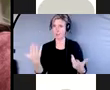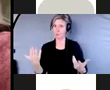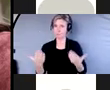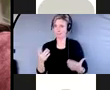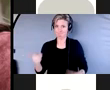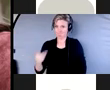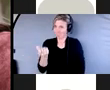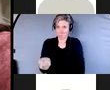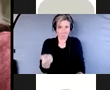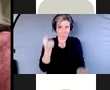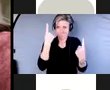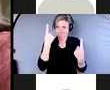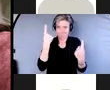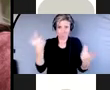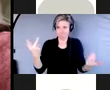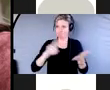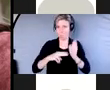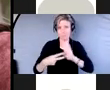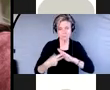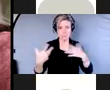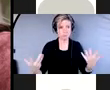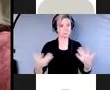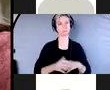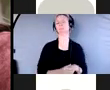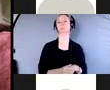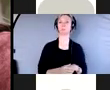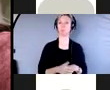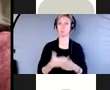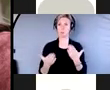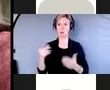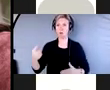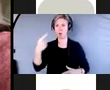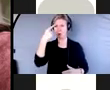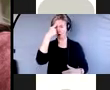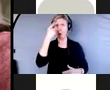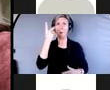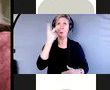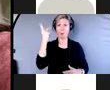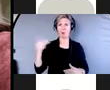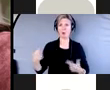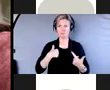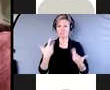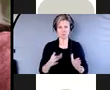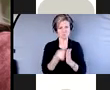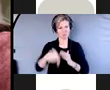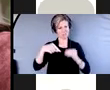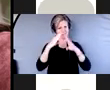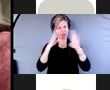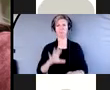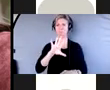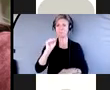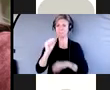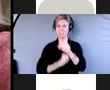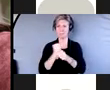maybe they don't understand if it's maybe back from the day that they actually bought the house, you know, 50 years ago, and they don't understand the